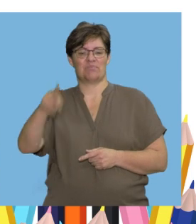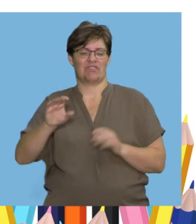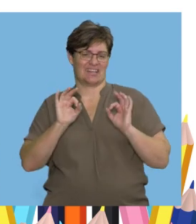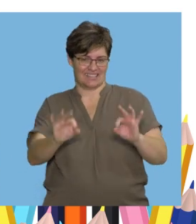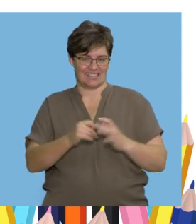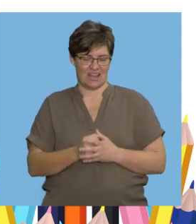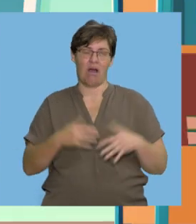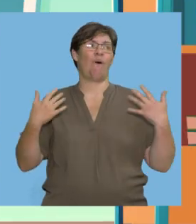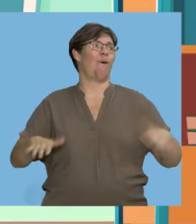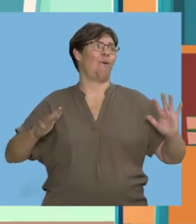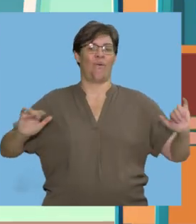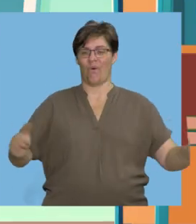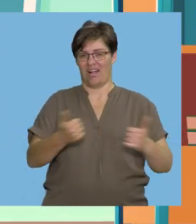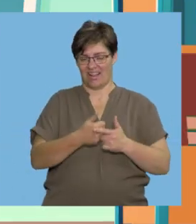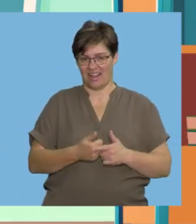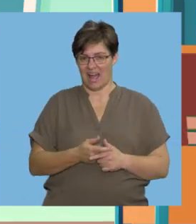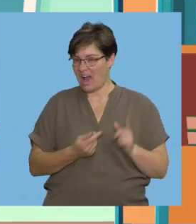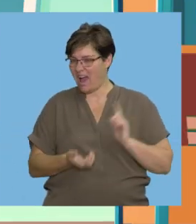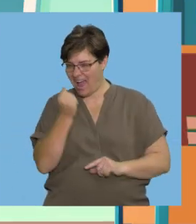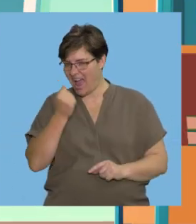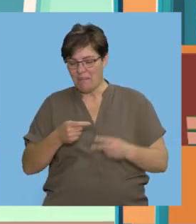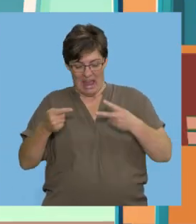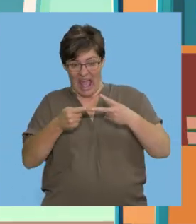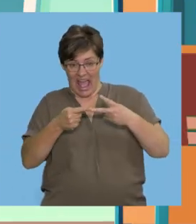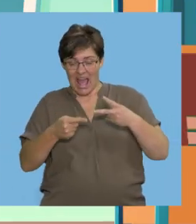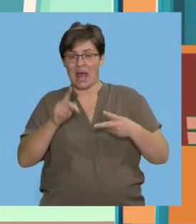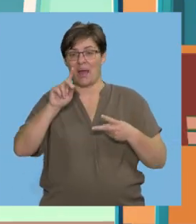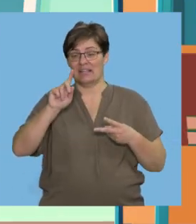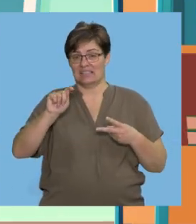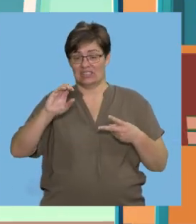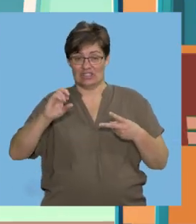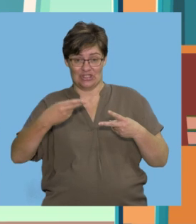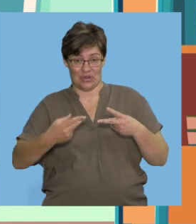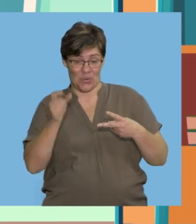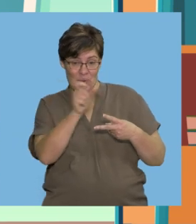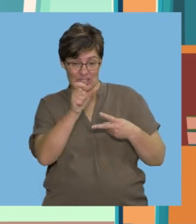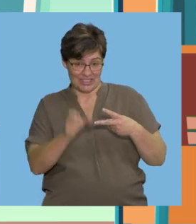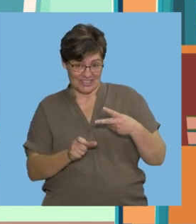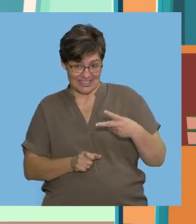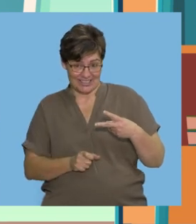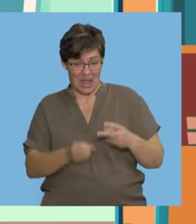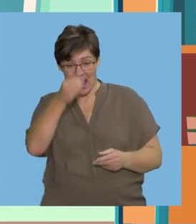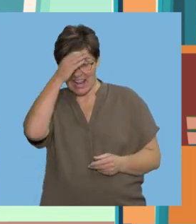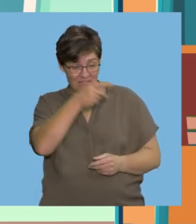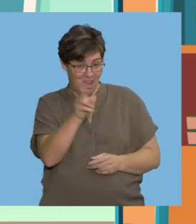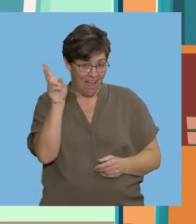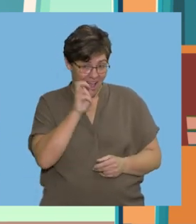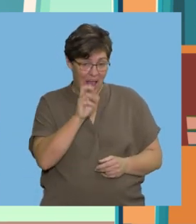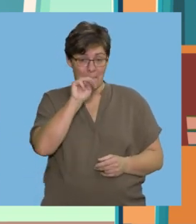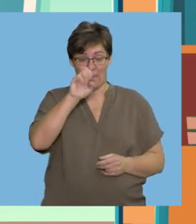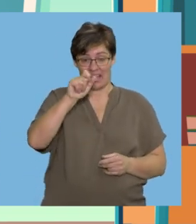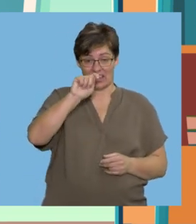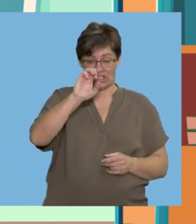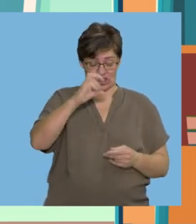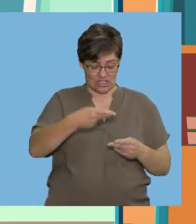That was brilliant I tricked you by adding an extra ch Word Those clever